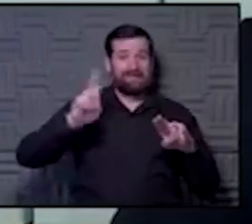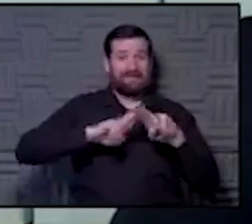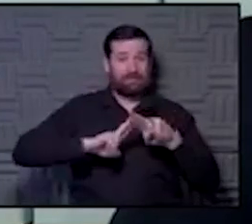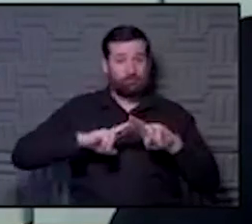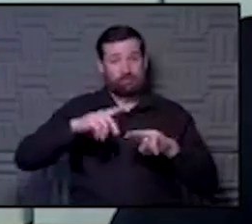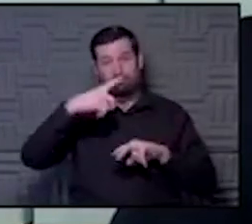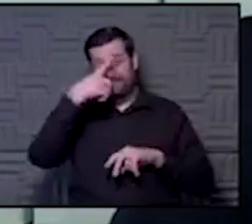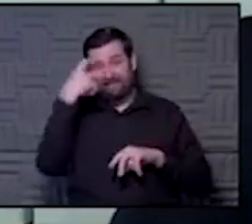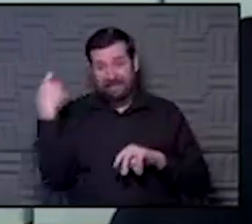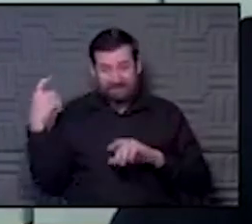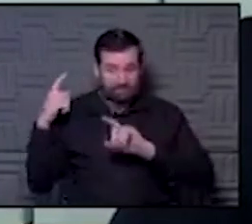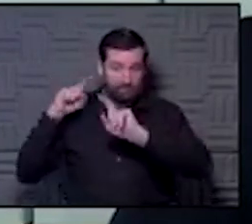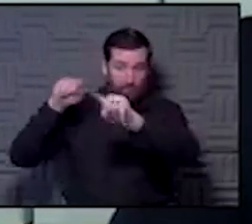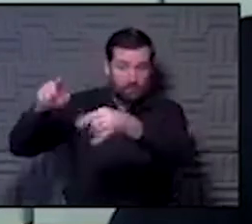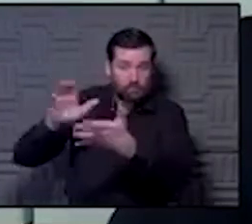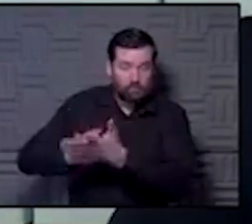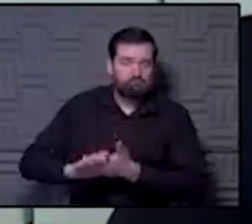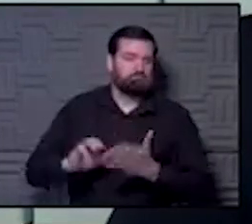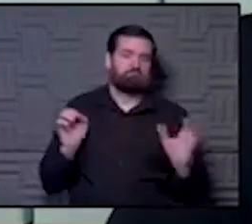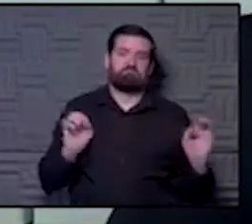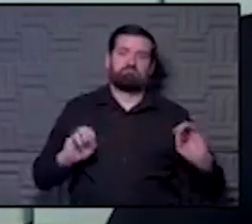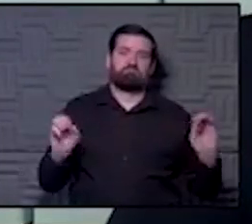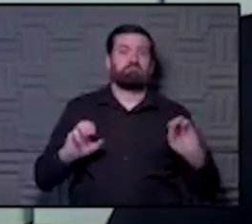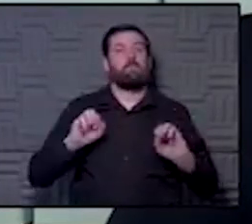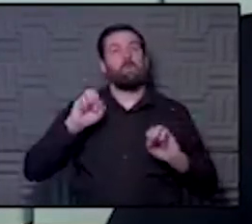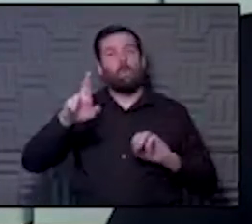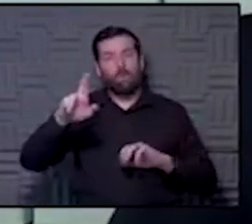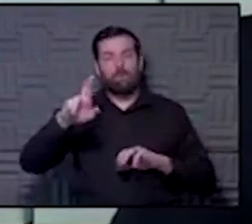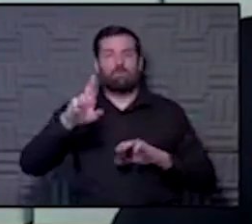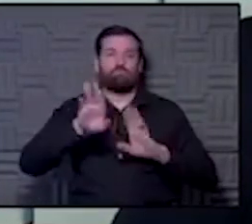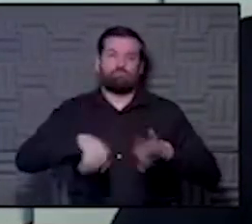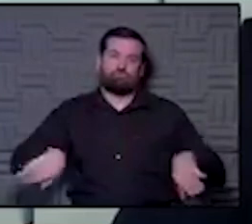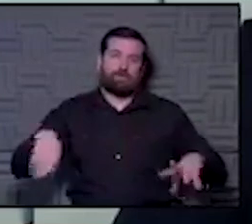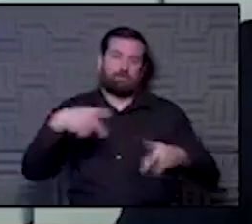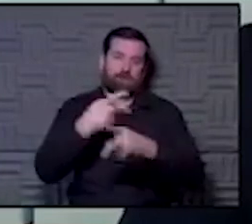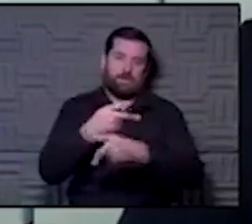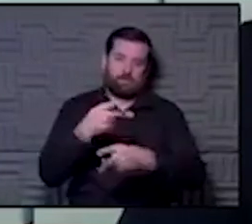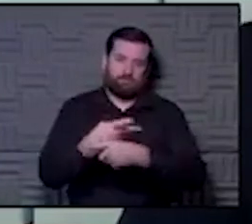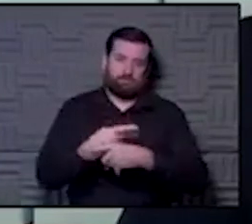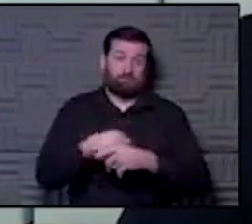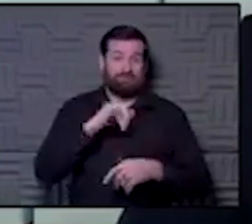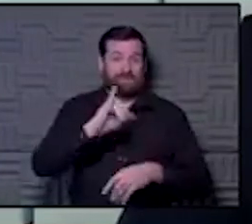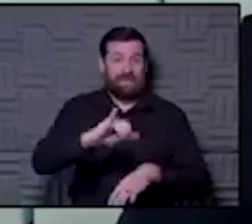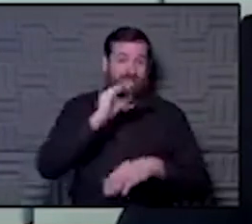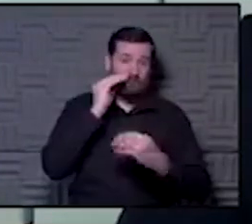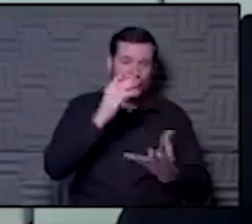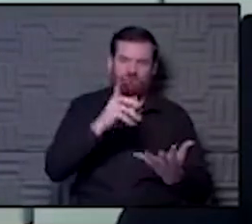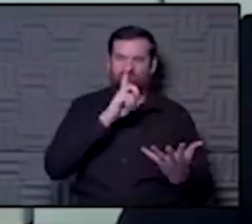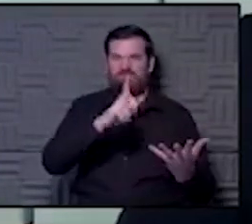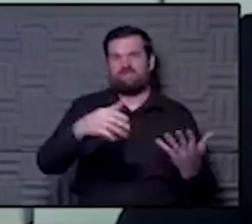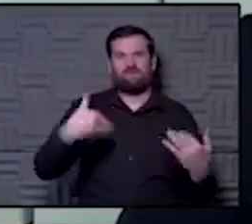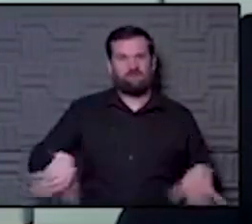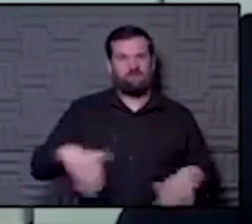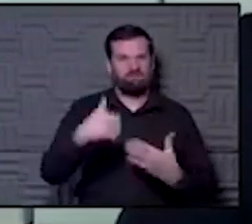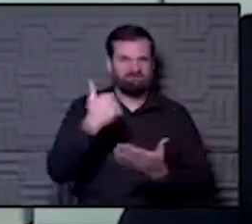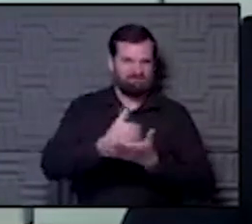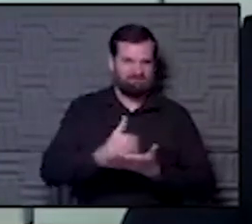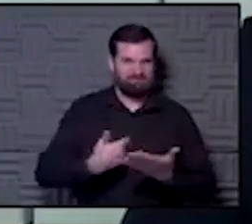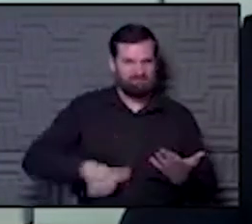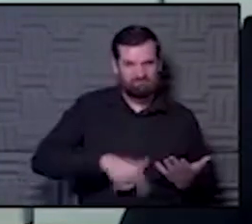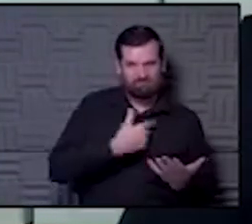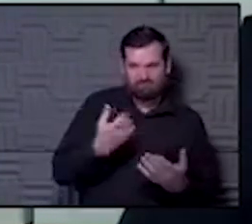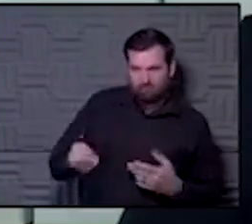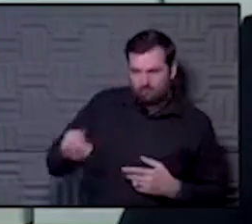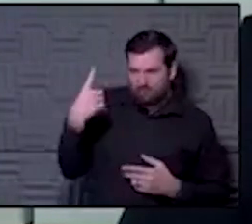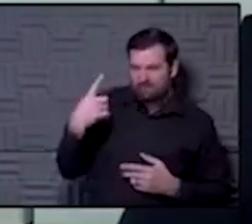because of attending school or child care centers. So I think that that data really helps us to understand that